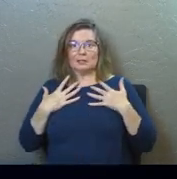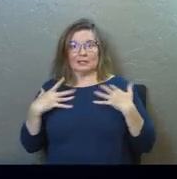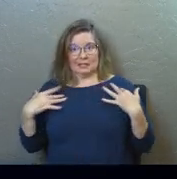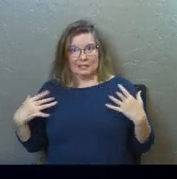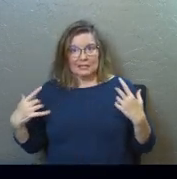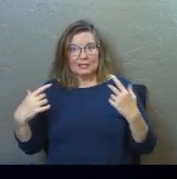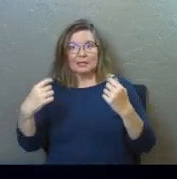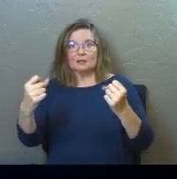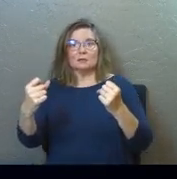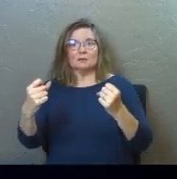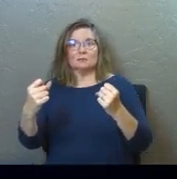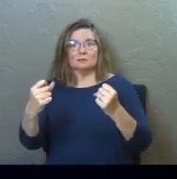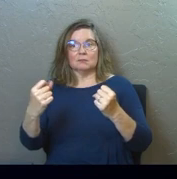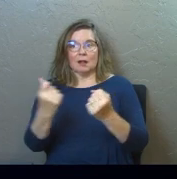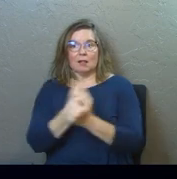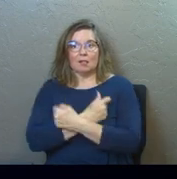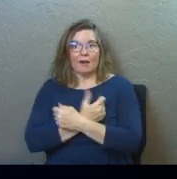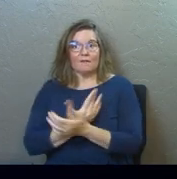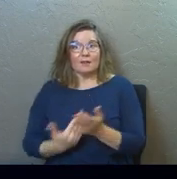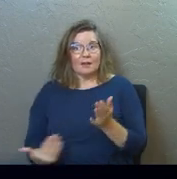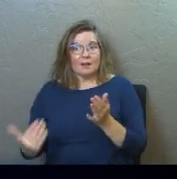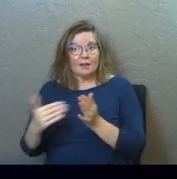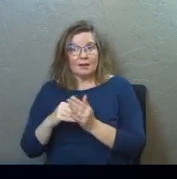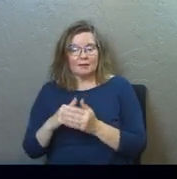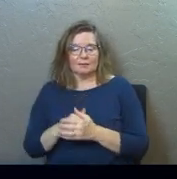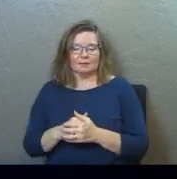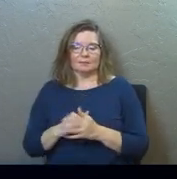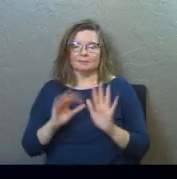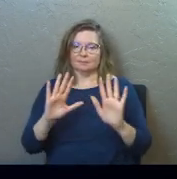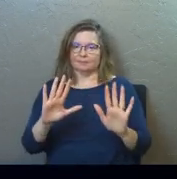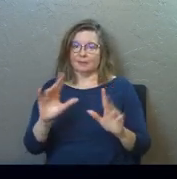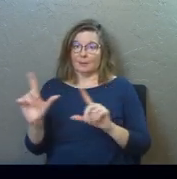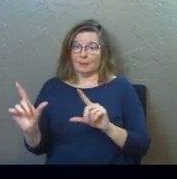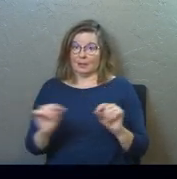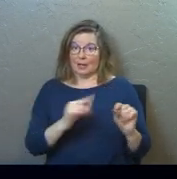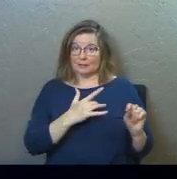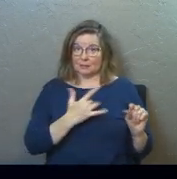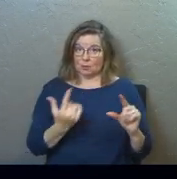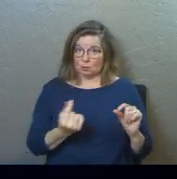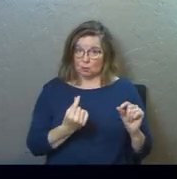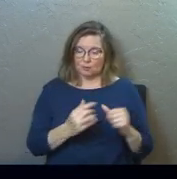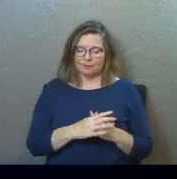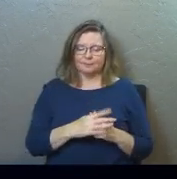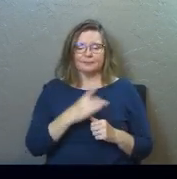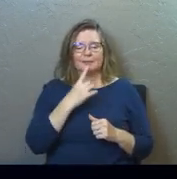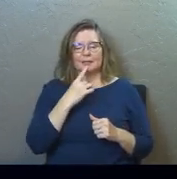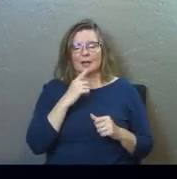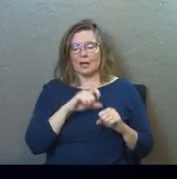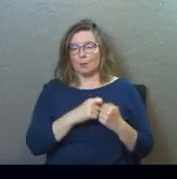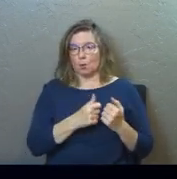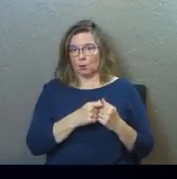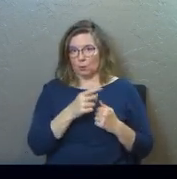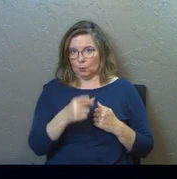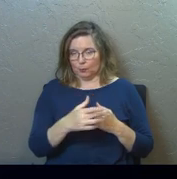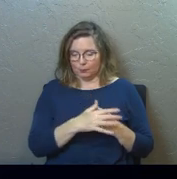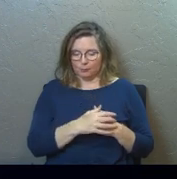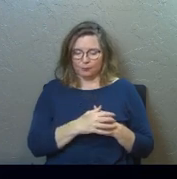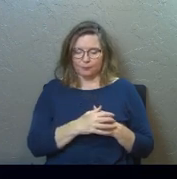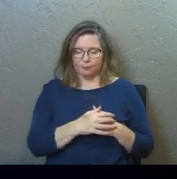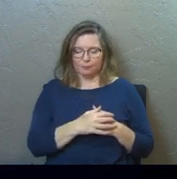them healed. He wants them loving again. But here's what gossip does. Let's say I'm broken with you.